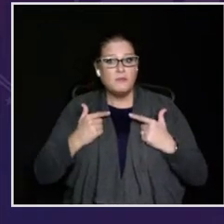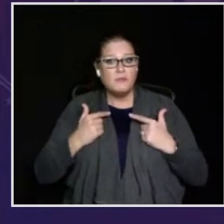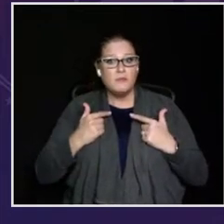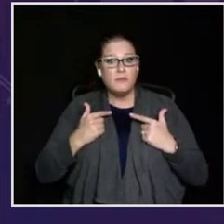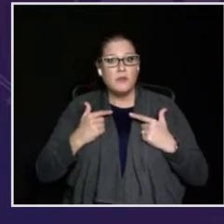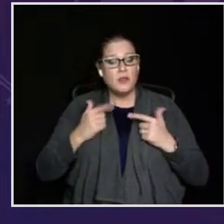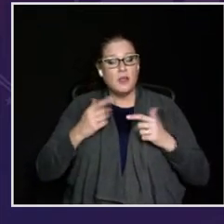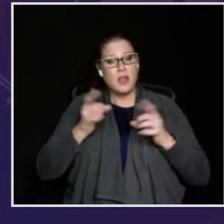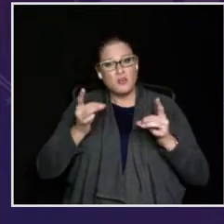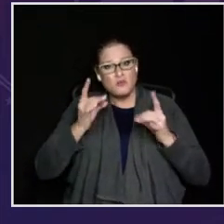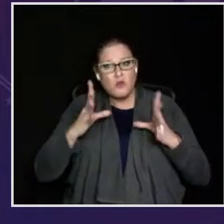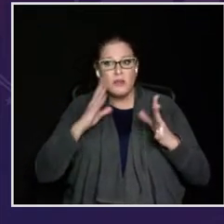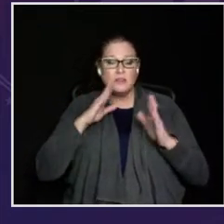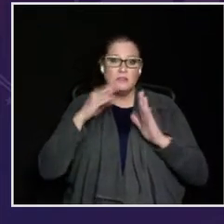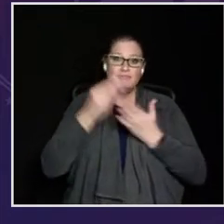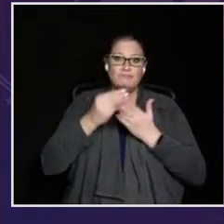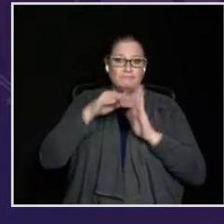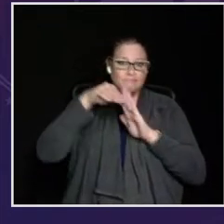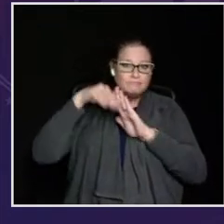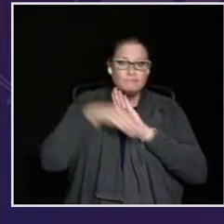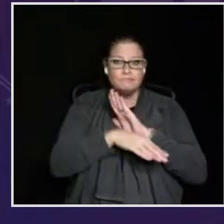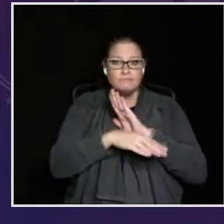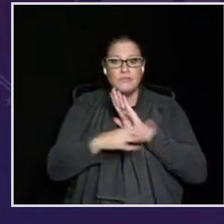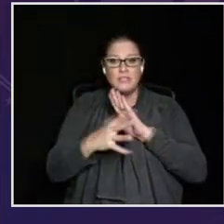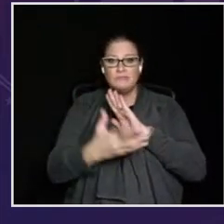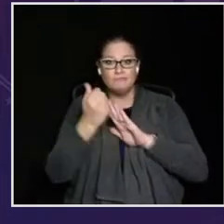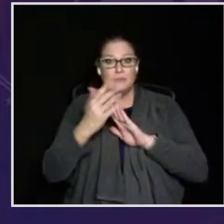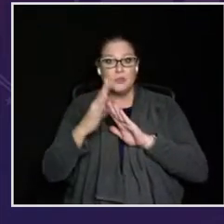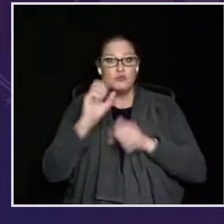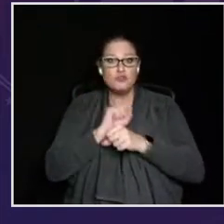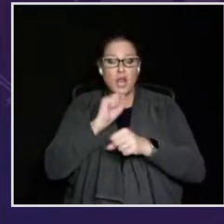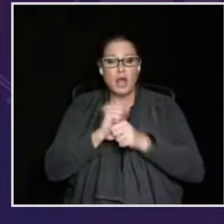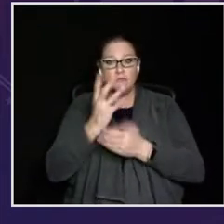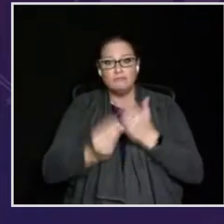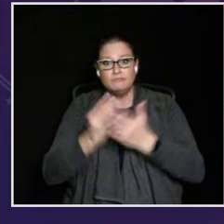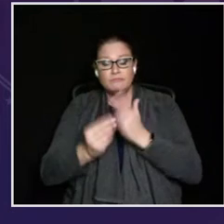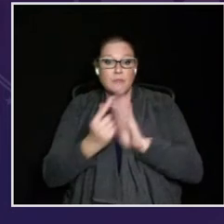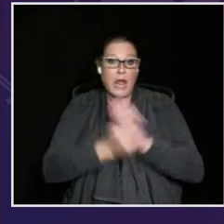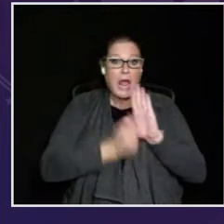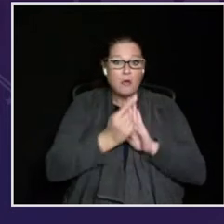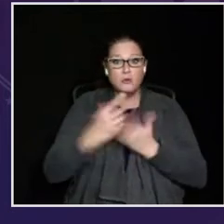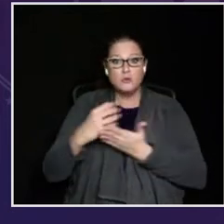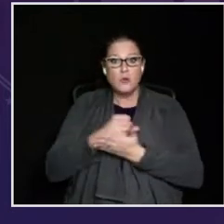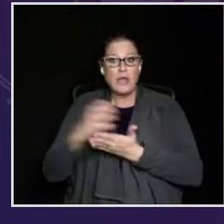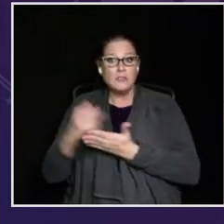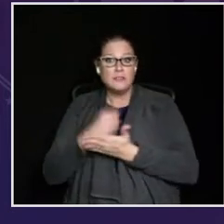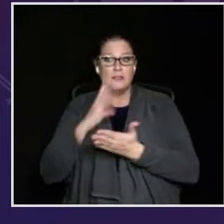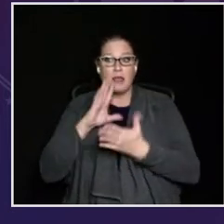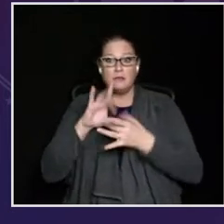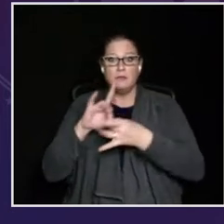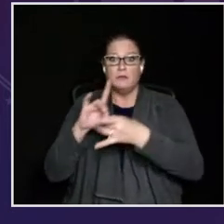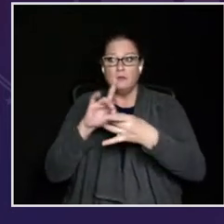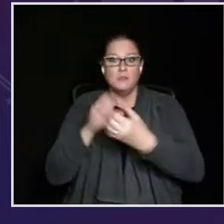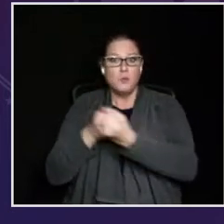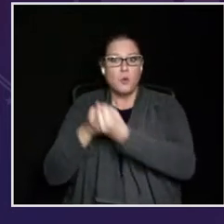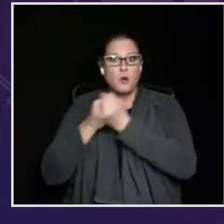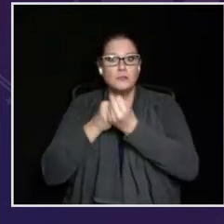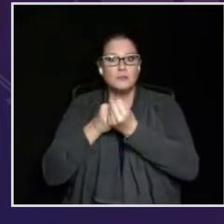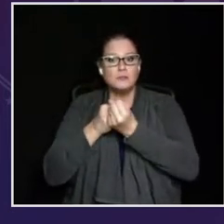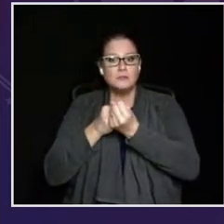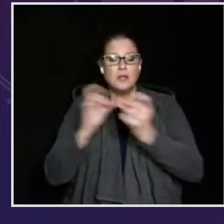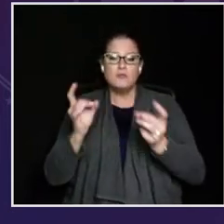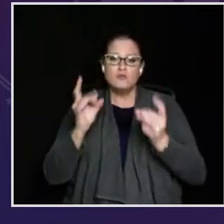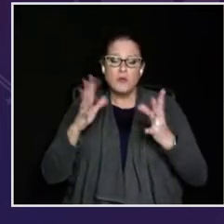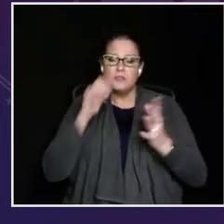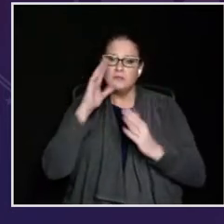crisis of a pandemic that has threatened their lives. The crisis of a recession that has swallowed up jobs, hours,